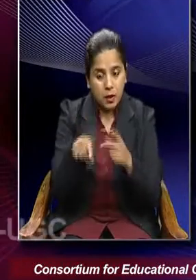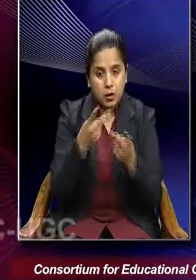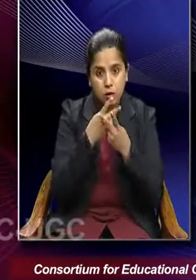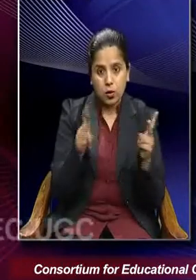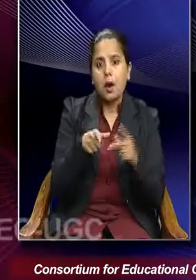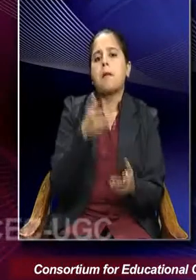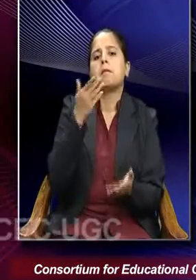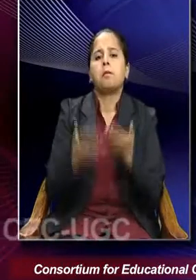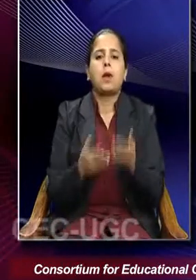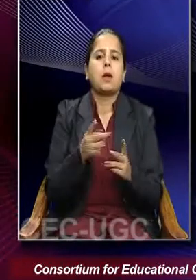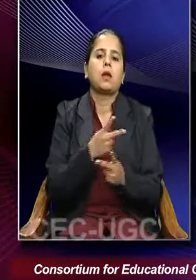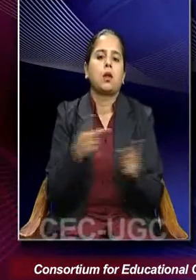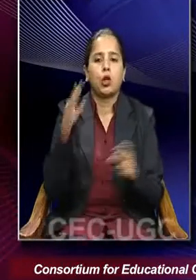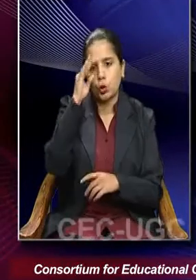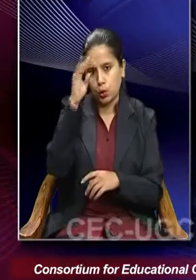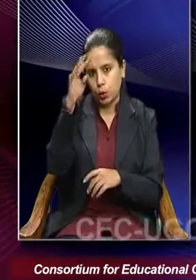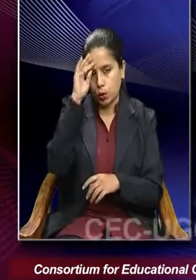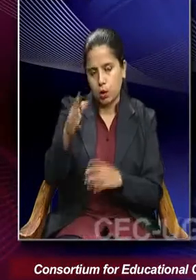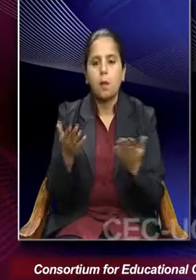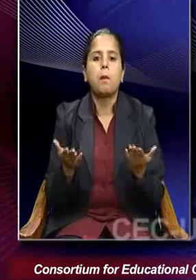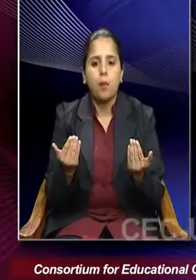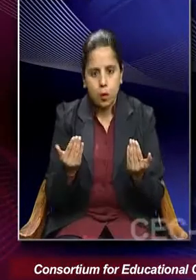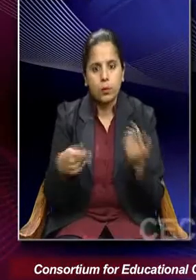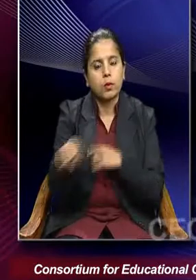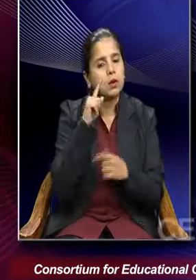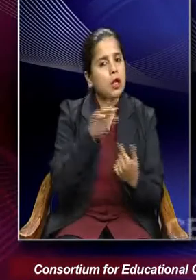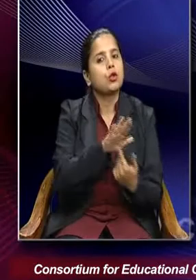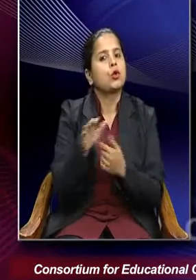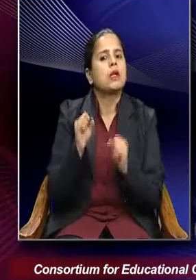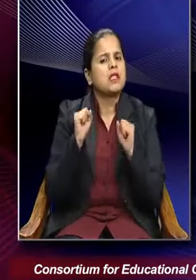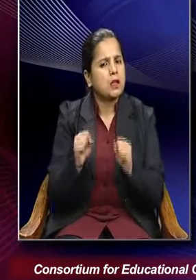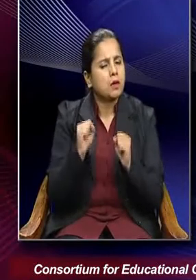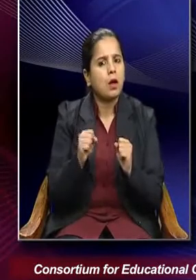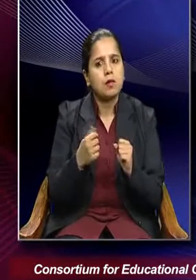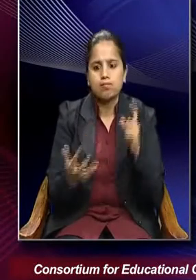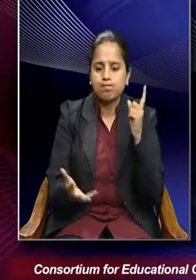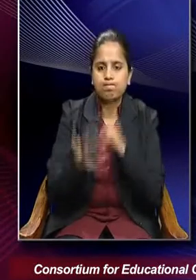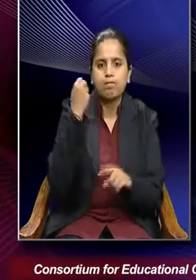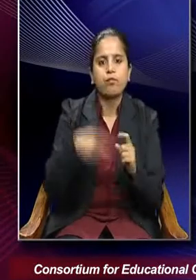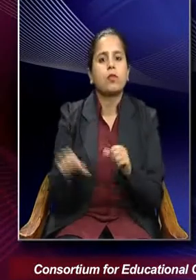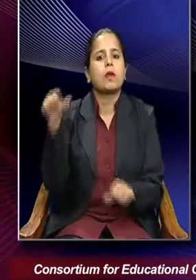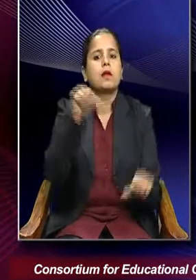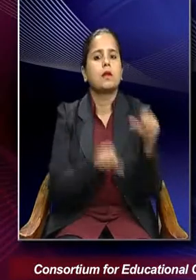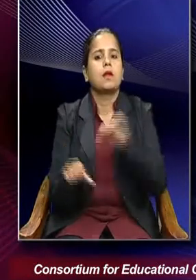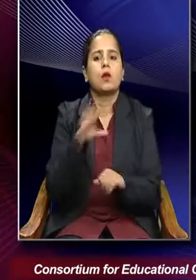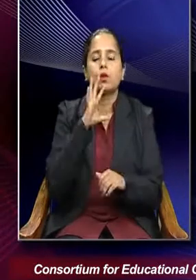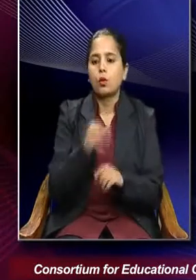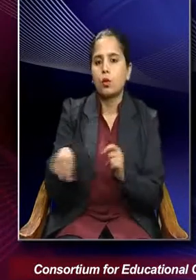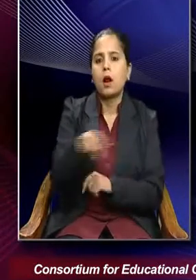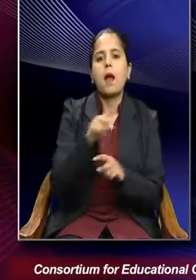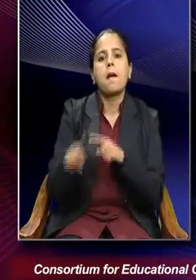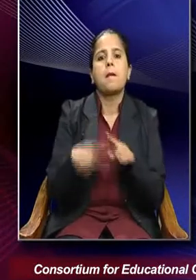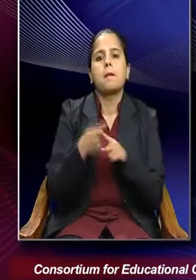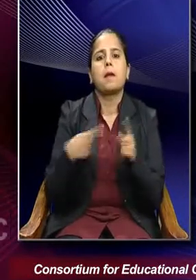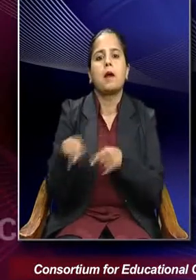then there will be multiple theoretical positions and it would be difficult to arrive at a scientific claim about the